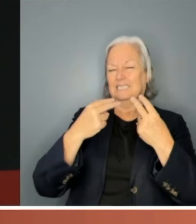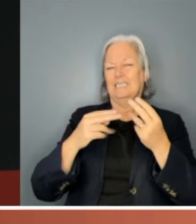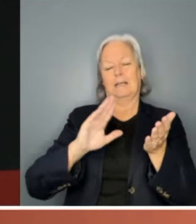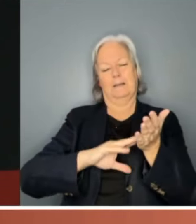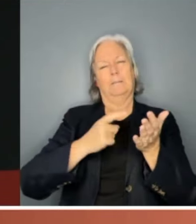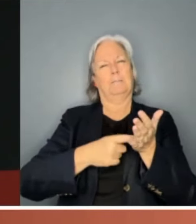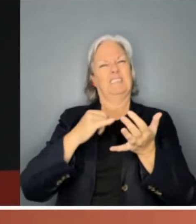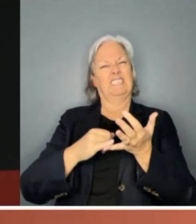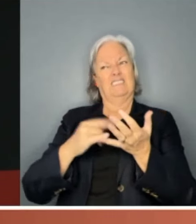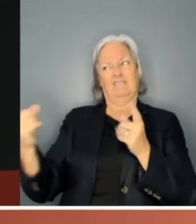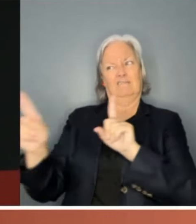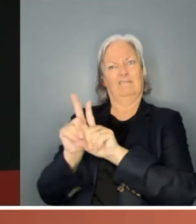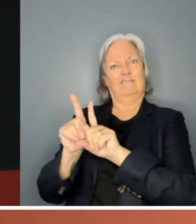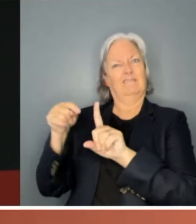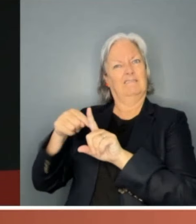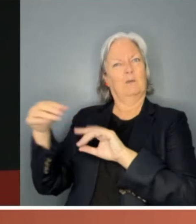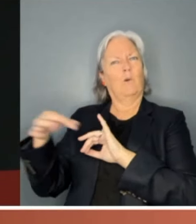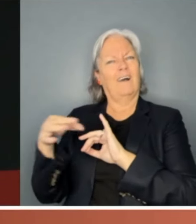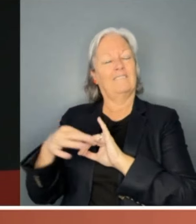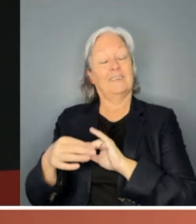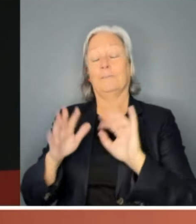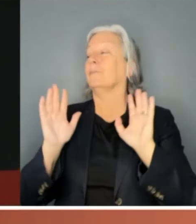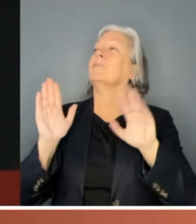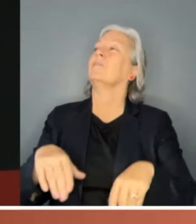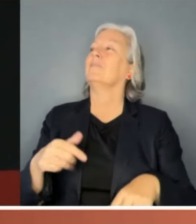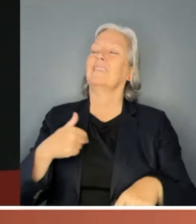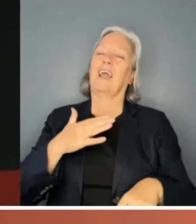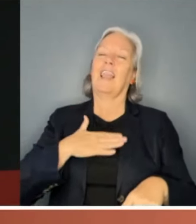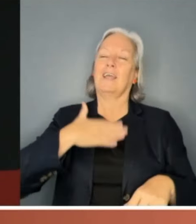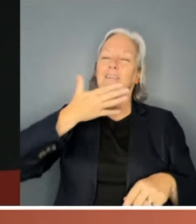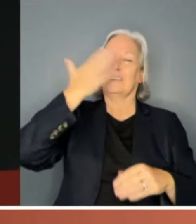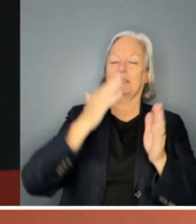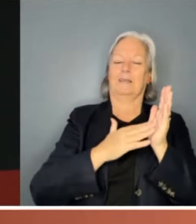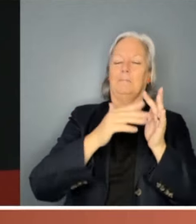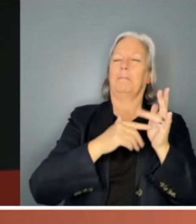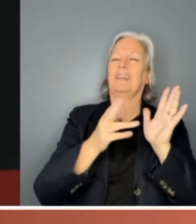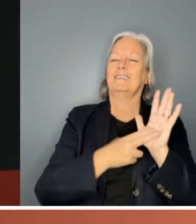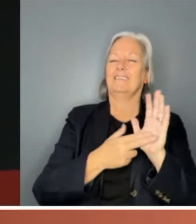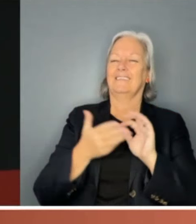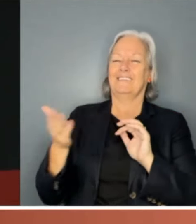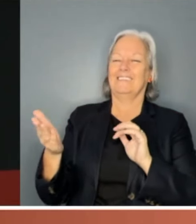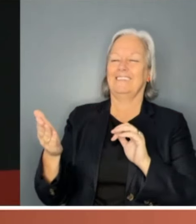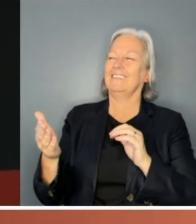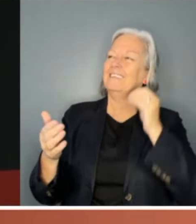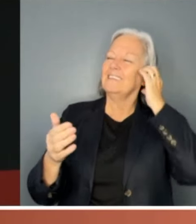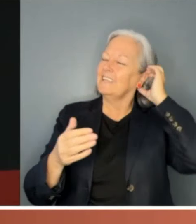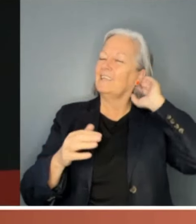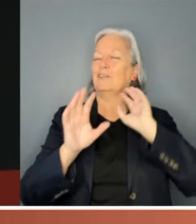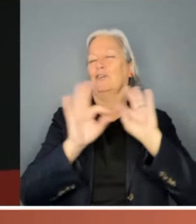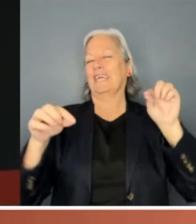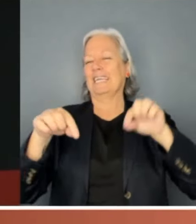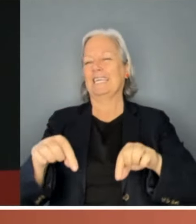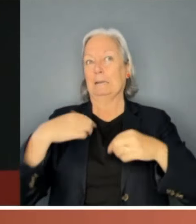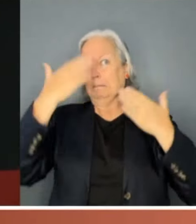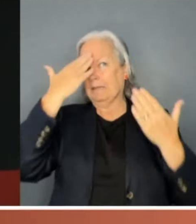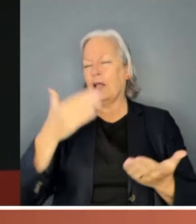anyway, I do like to embarrass Milton with that. And he's not here today. I don't know. But I'm sure he'll